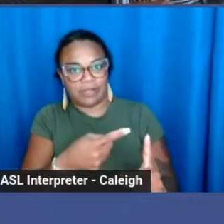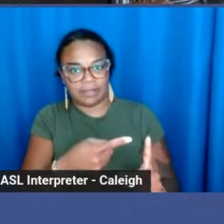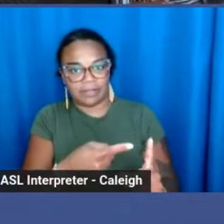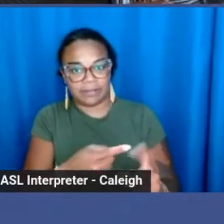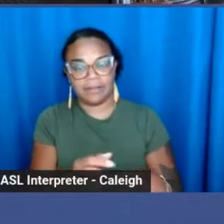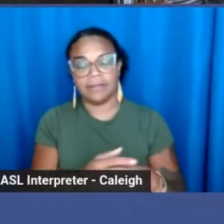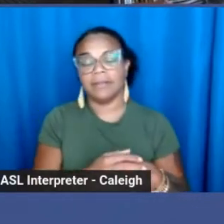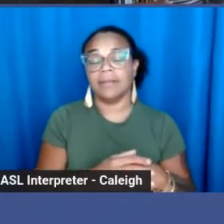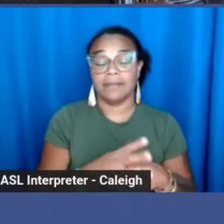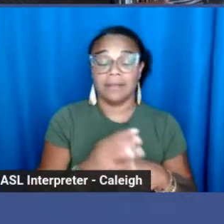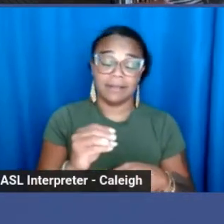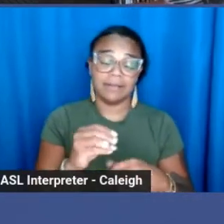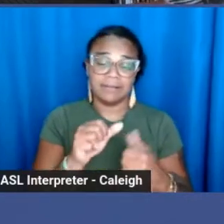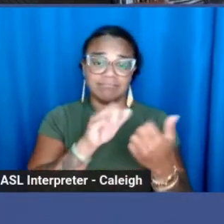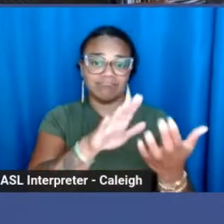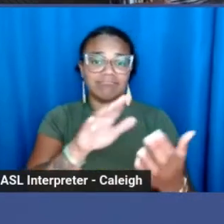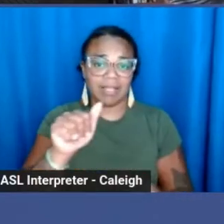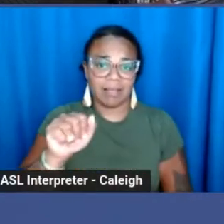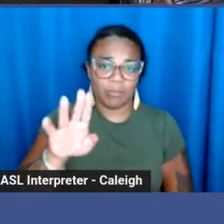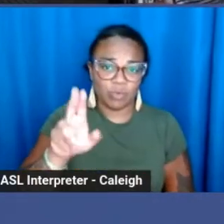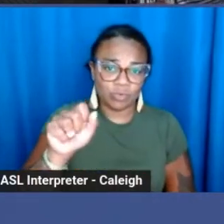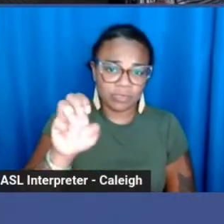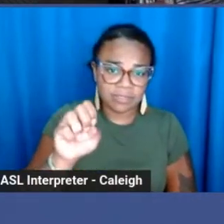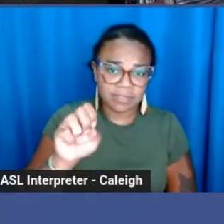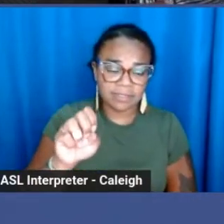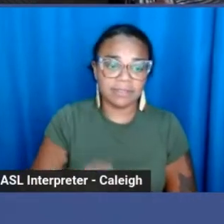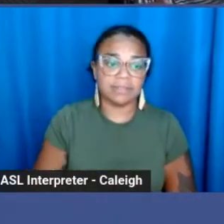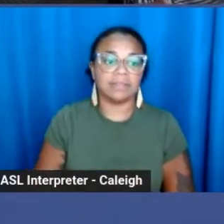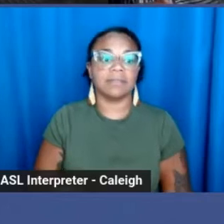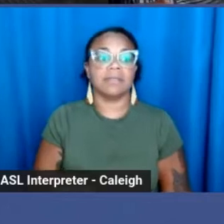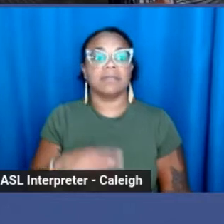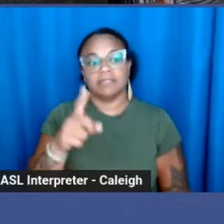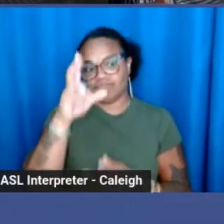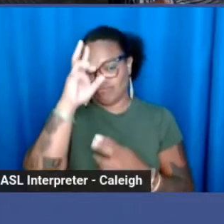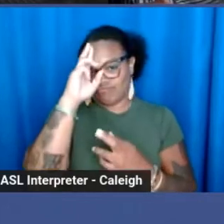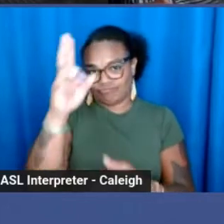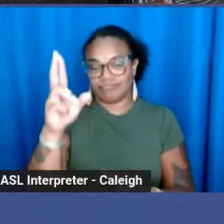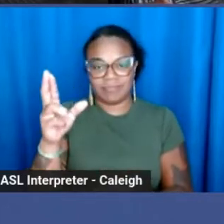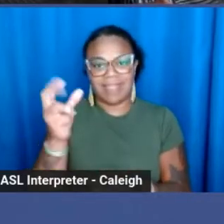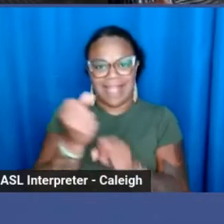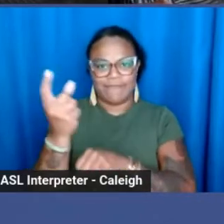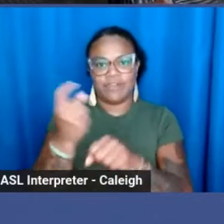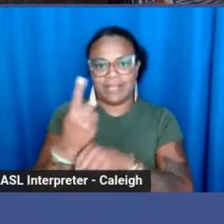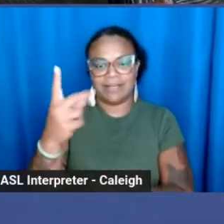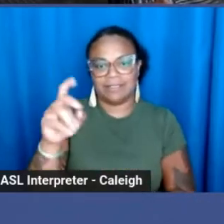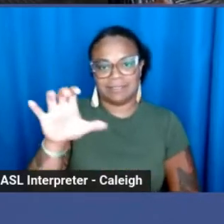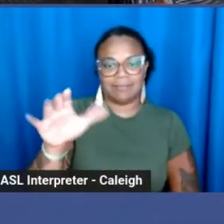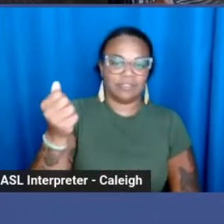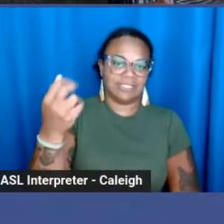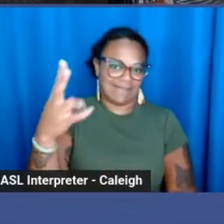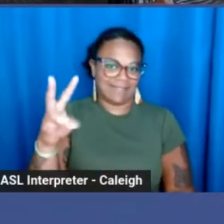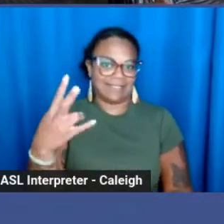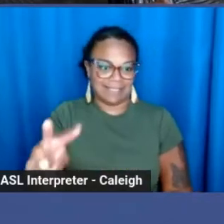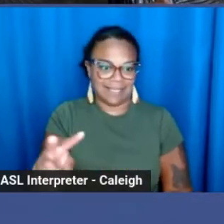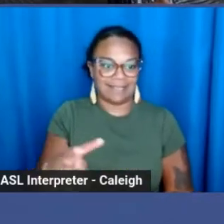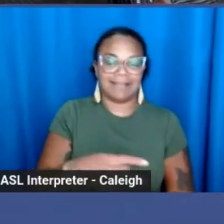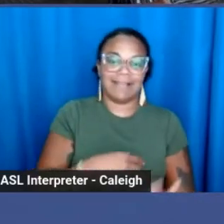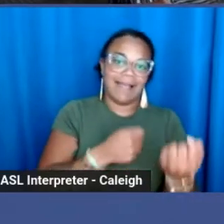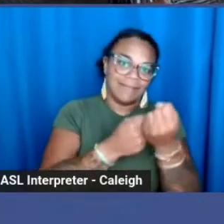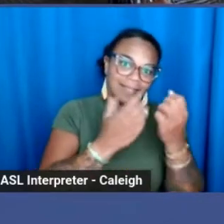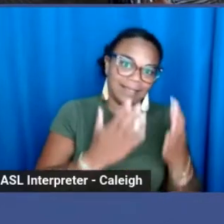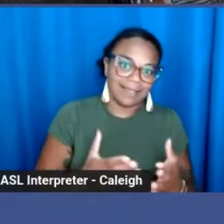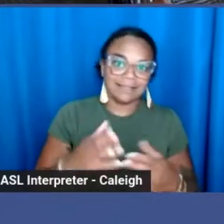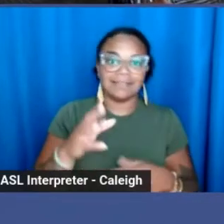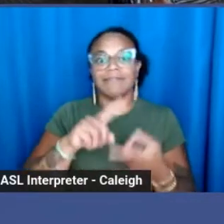and abused. Observed annually on December 17 by sex workers, their advocates, friends, and families, and